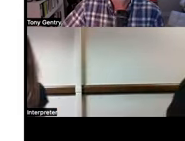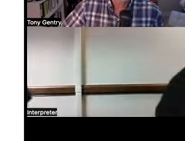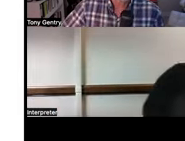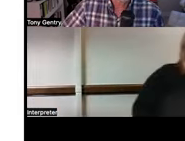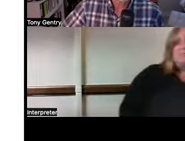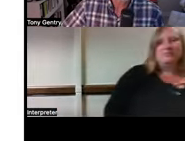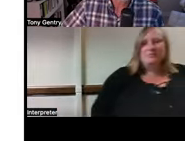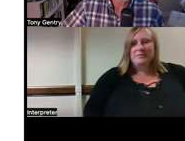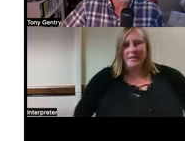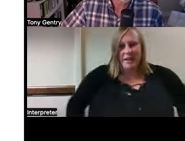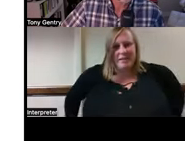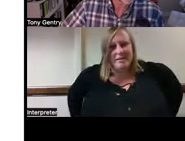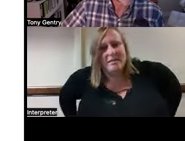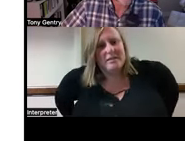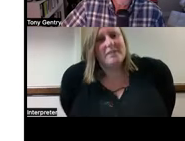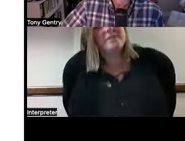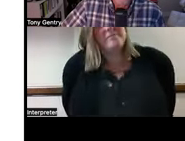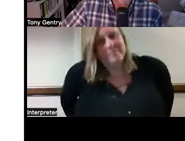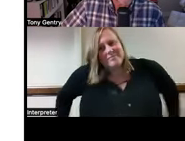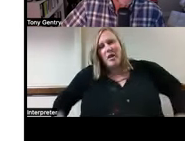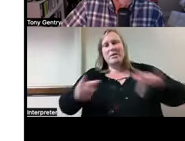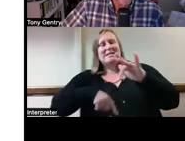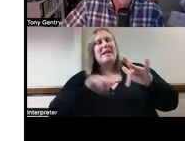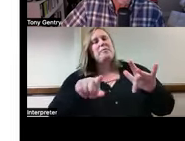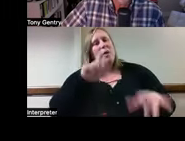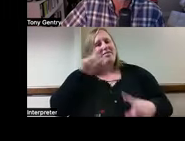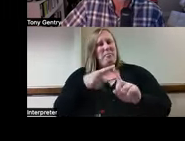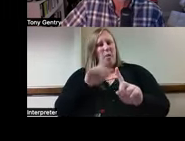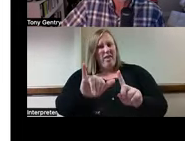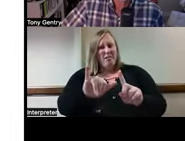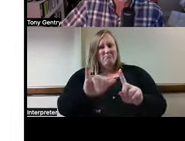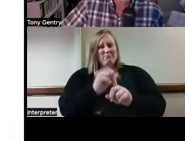I'll skip this last ethical dilemma. You're welcome to think about it on your own when you like.